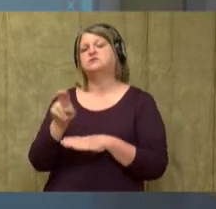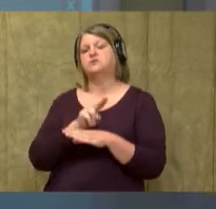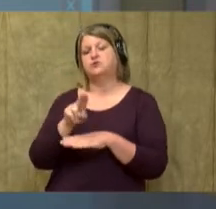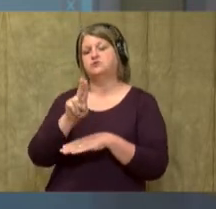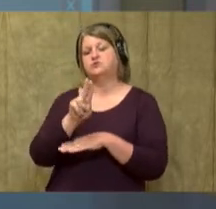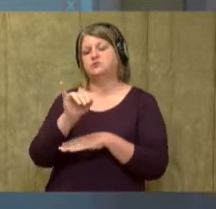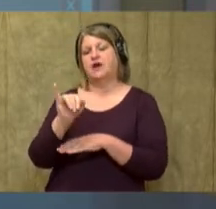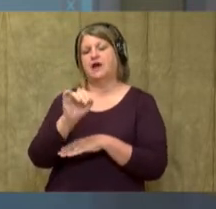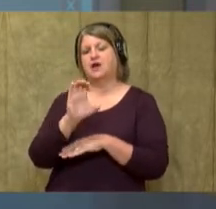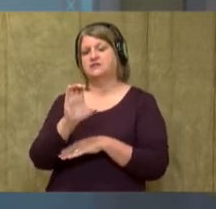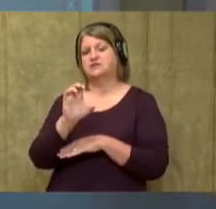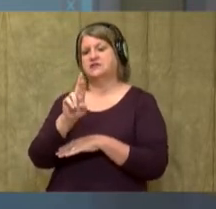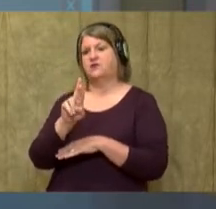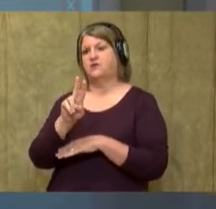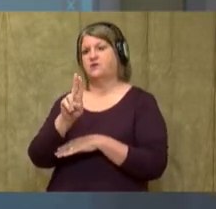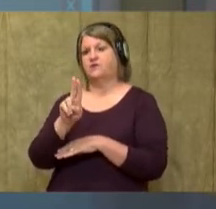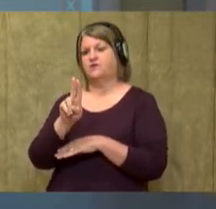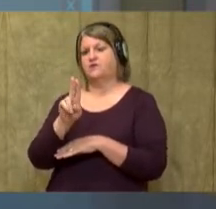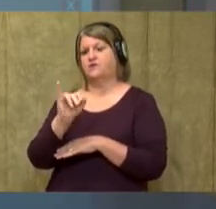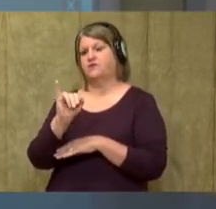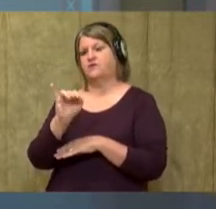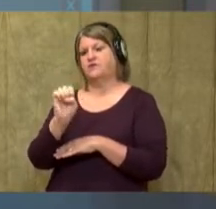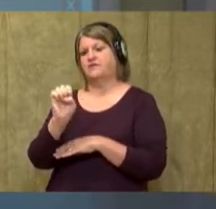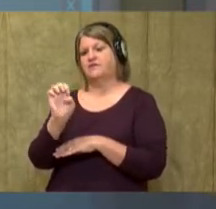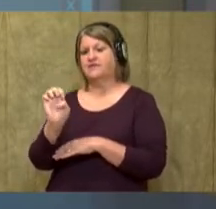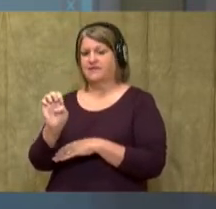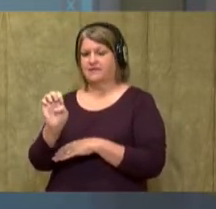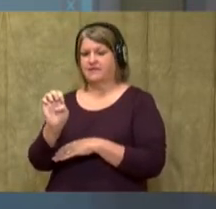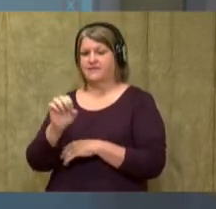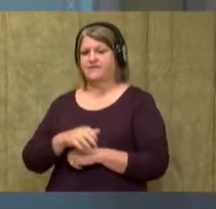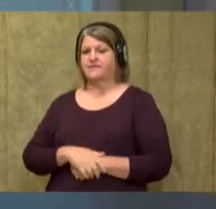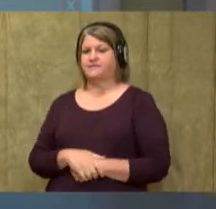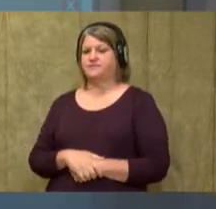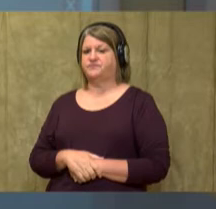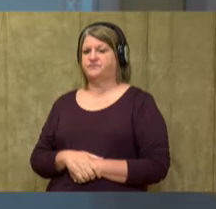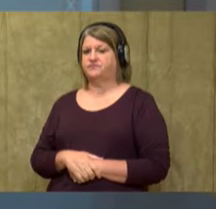-oo's.